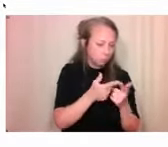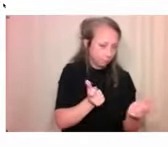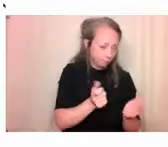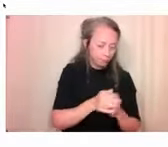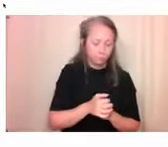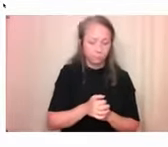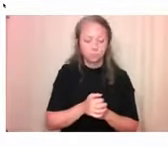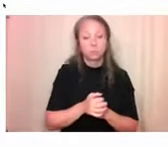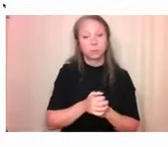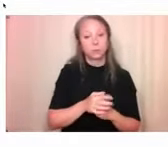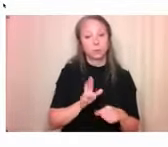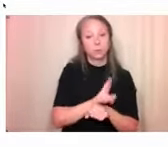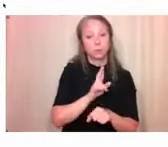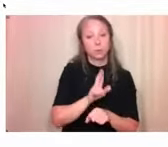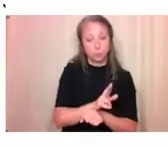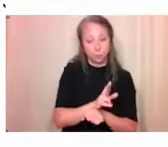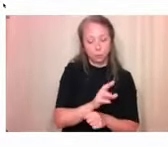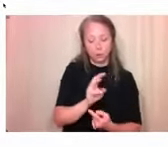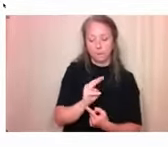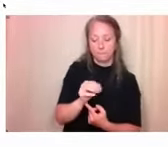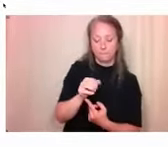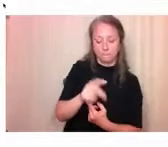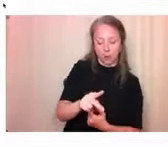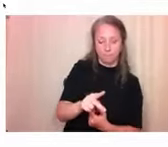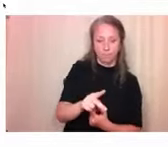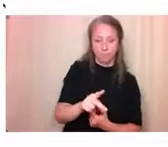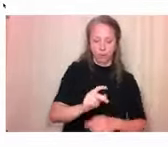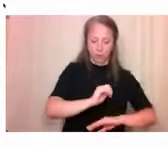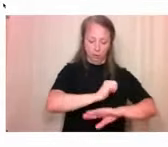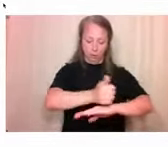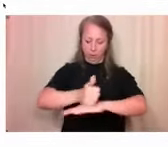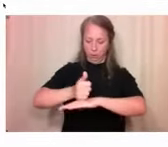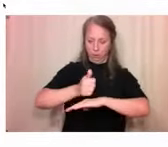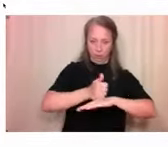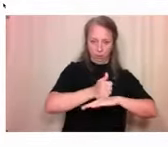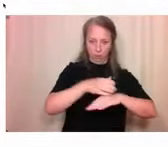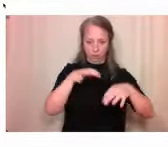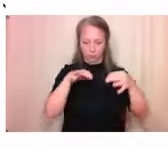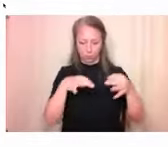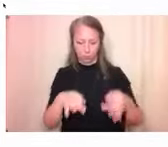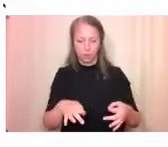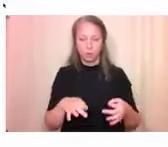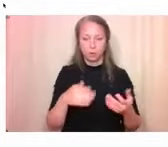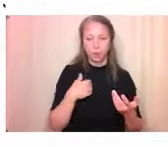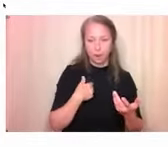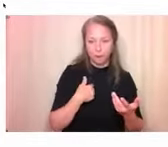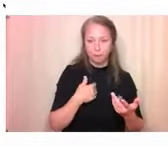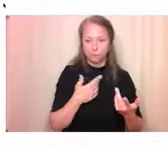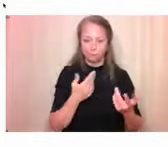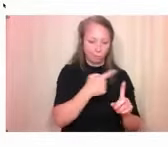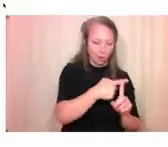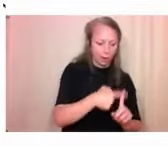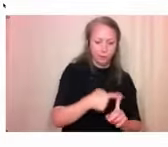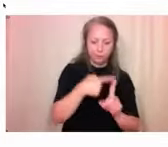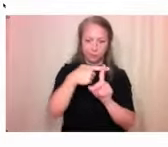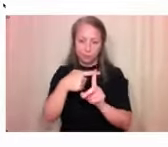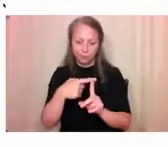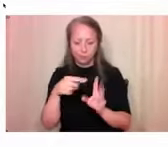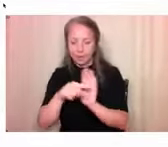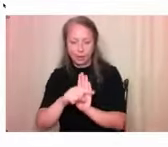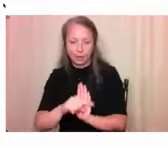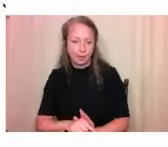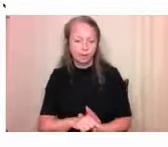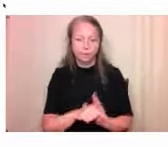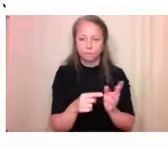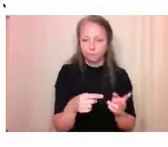descriptions of accessibility features that people have uploaded to the website. And for us at Peach it's a